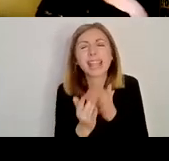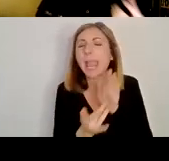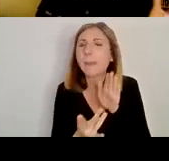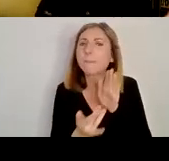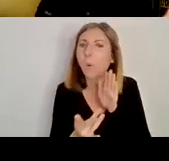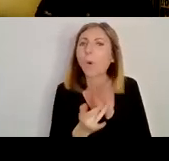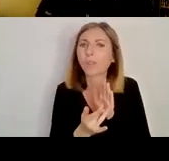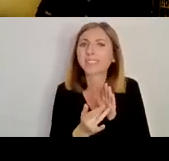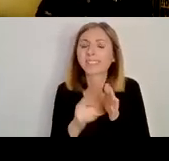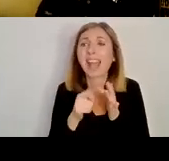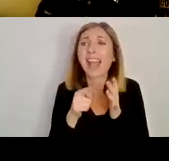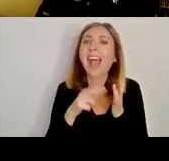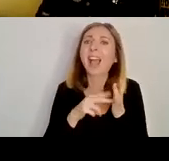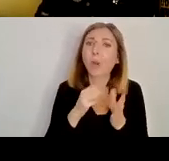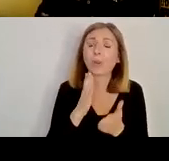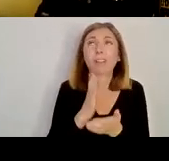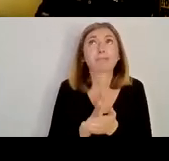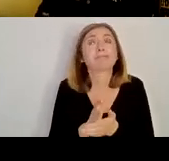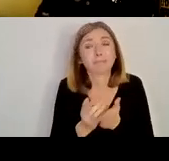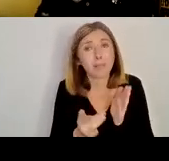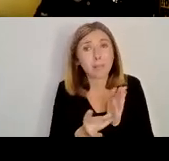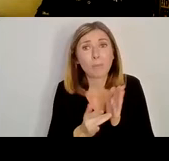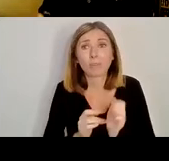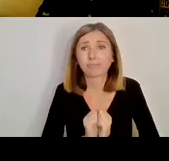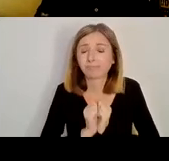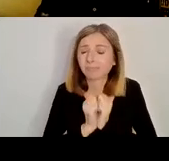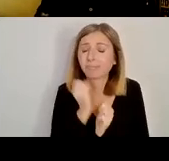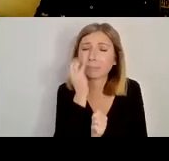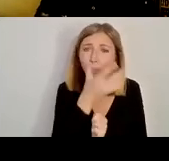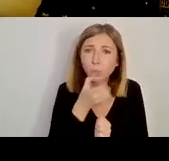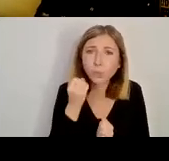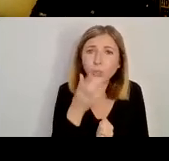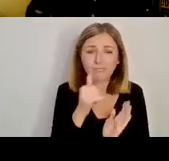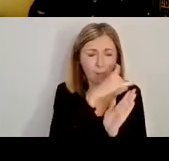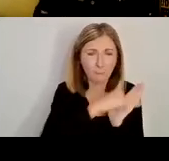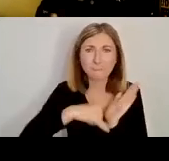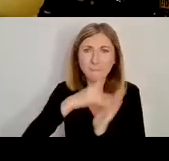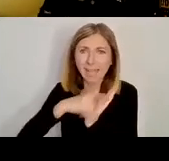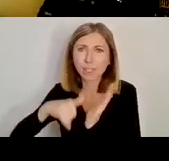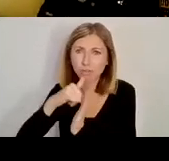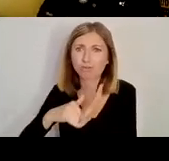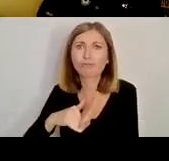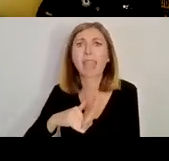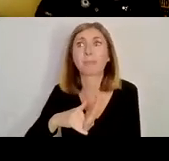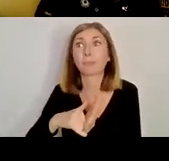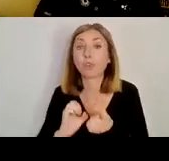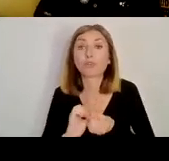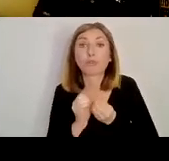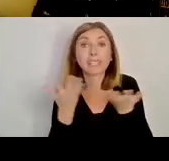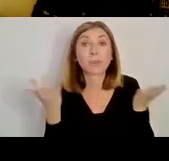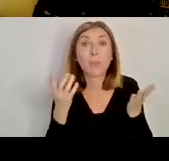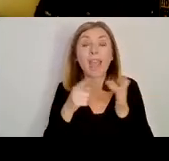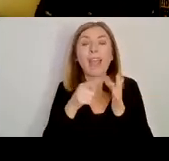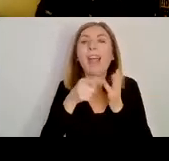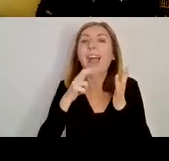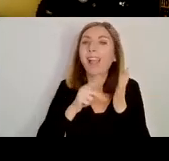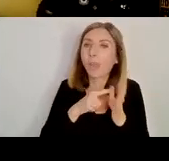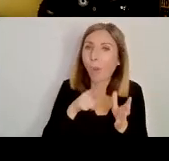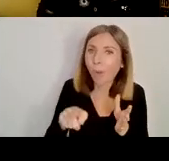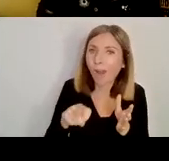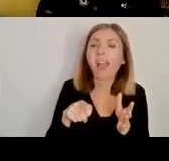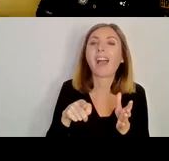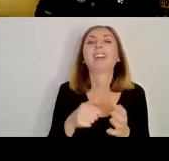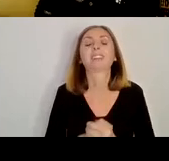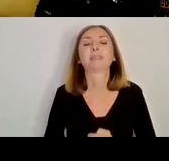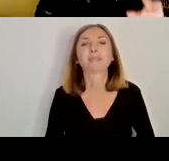Some of the most beautiful manuscripts that survive were produced in Iona. If you think of maybe the Book of Cells, Book of Durrow, more than likely